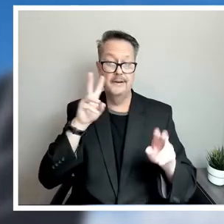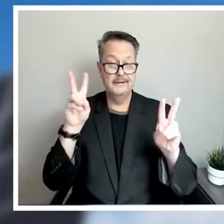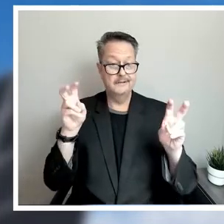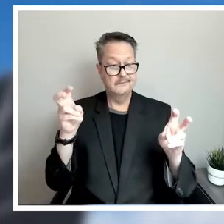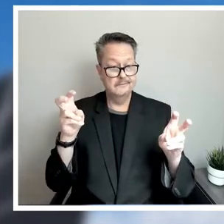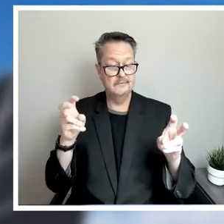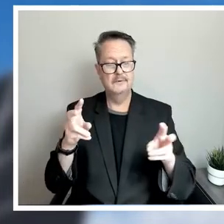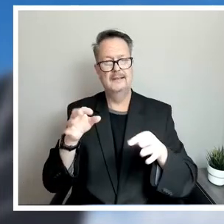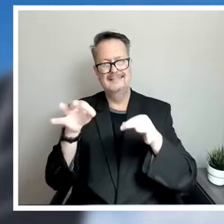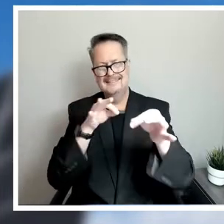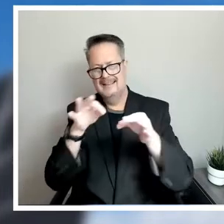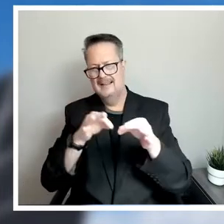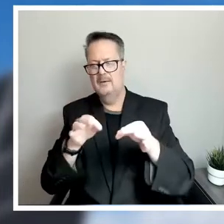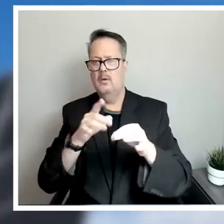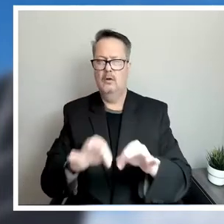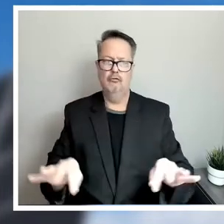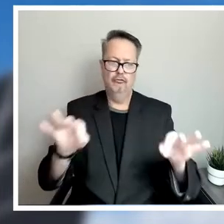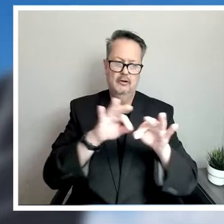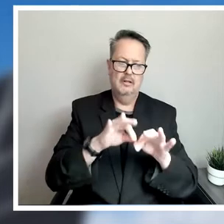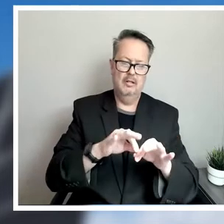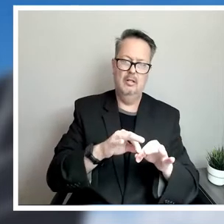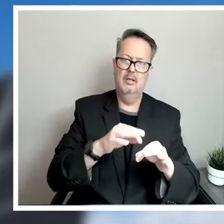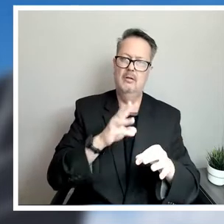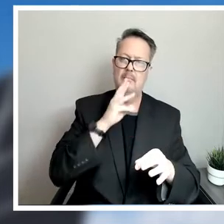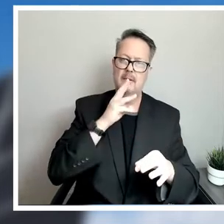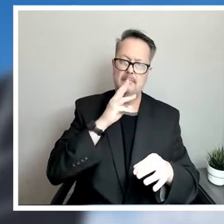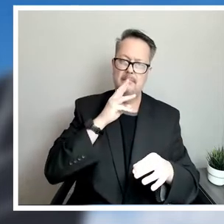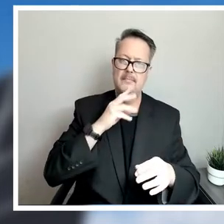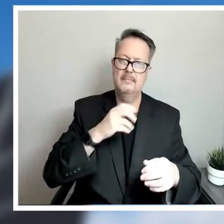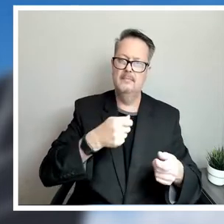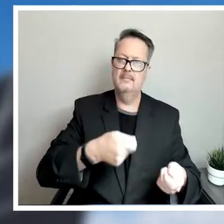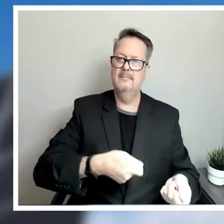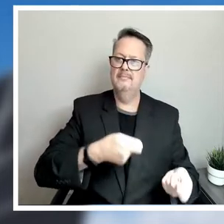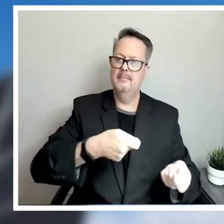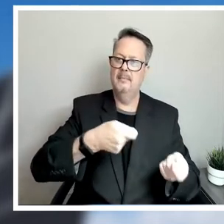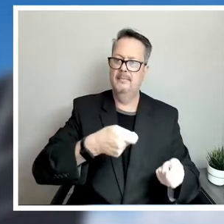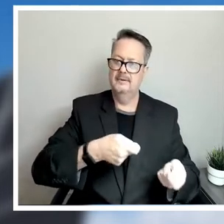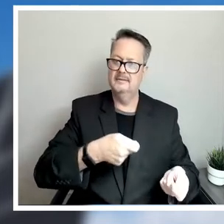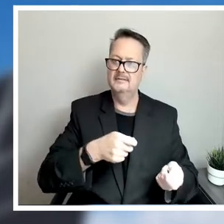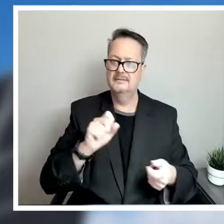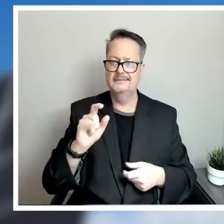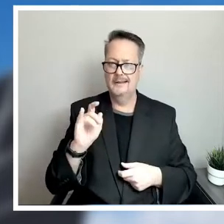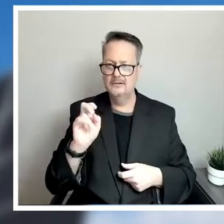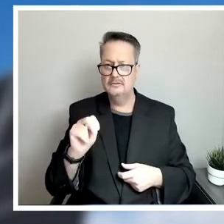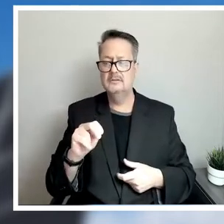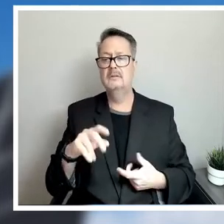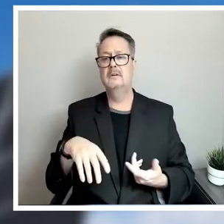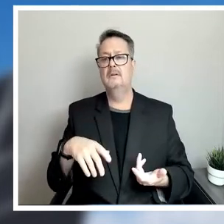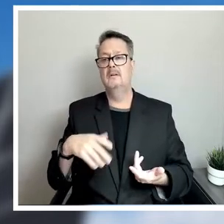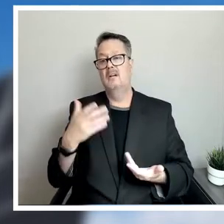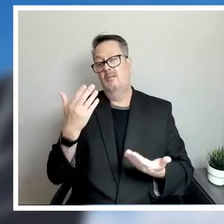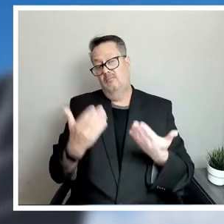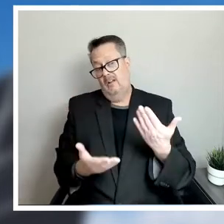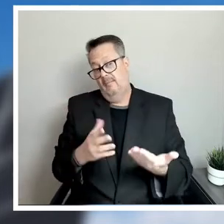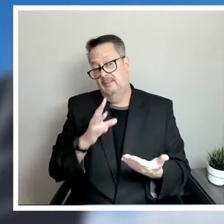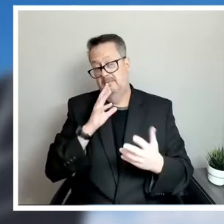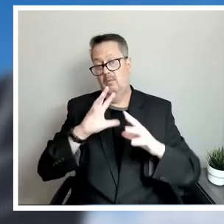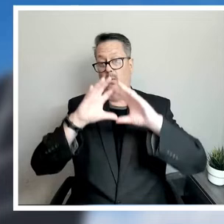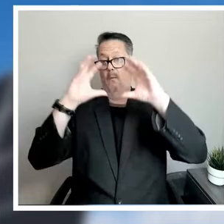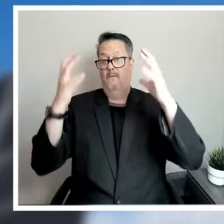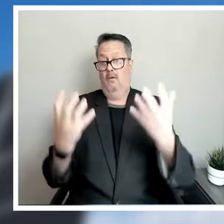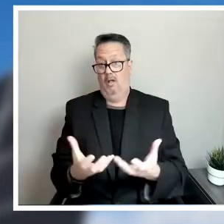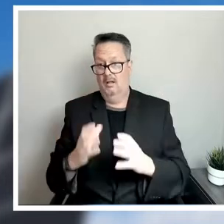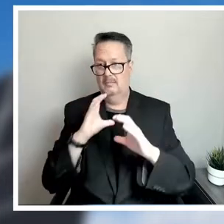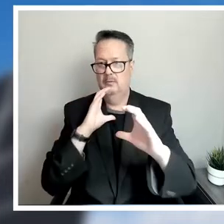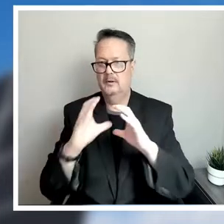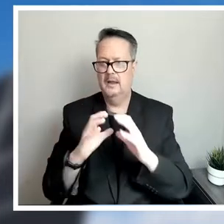critical pumping stations are and so forth so that we're prepared. And obviously coordinating with the city, and broadly speaking, improving our overall communication with our